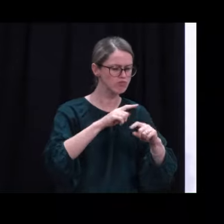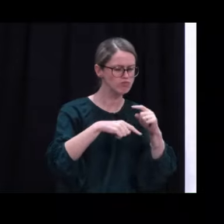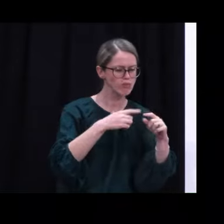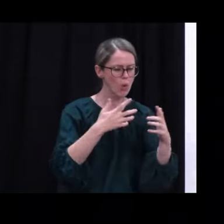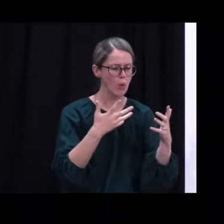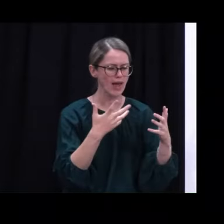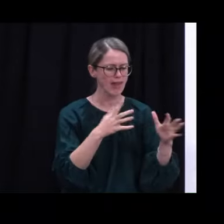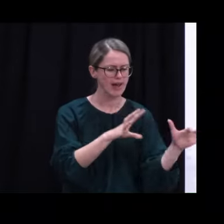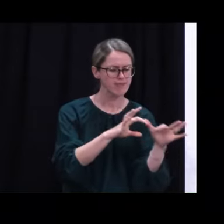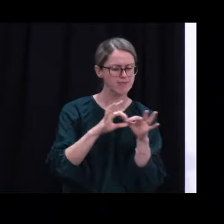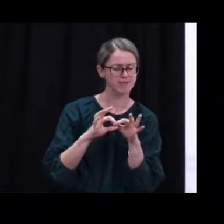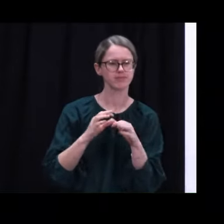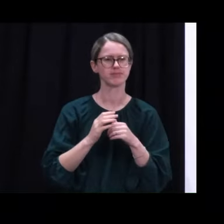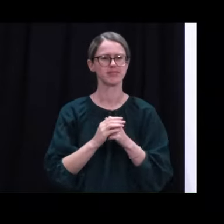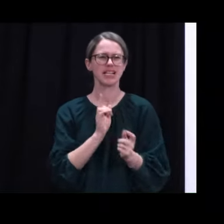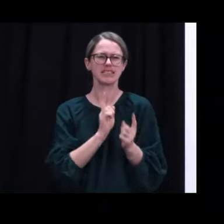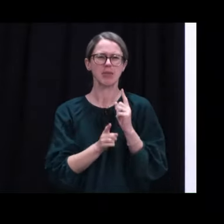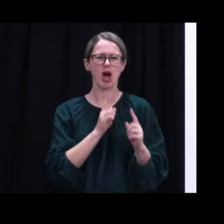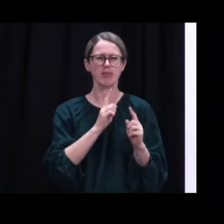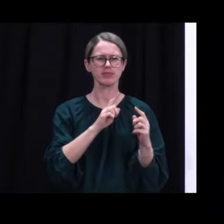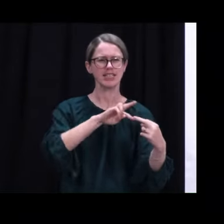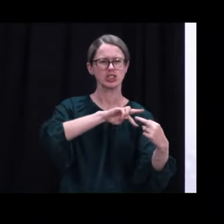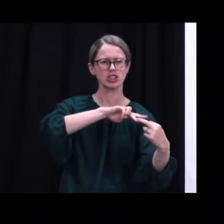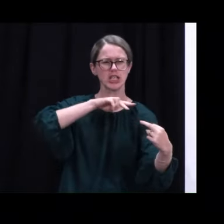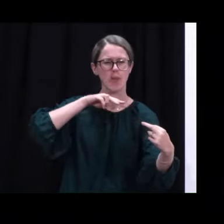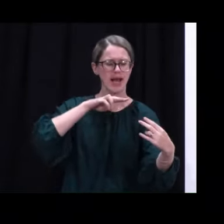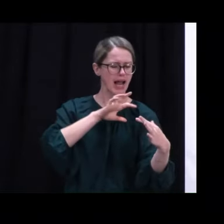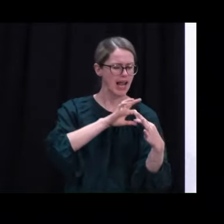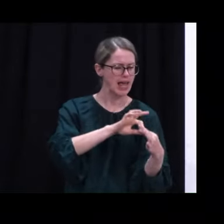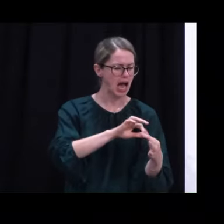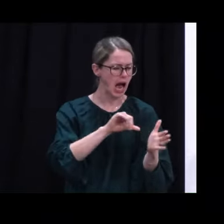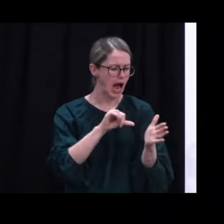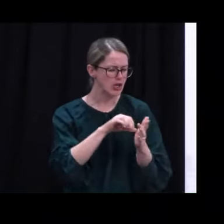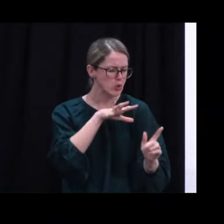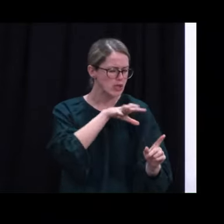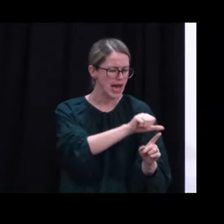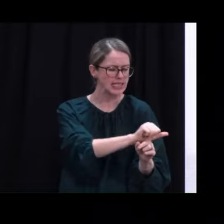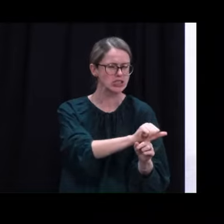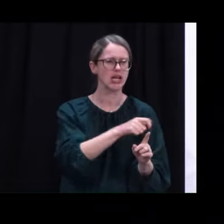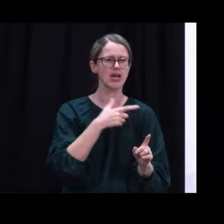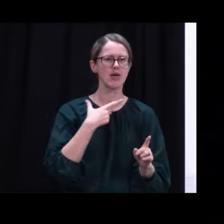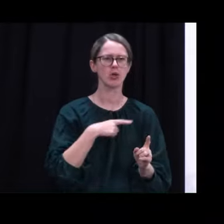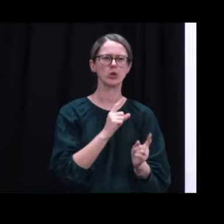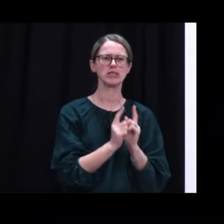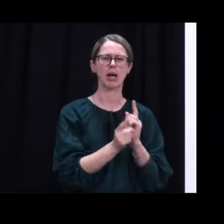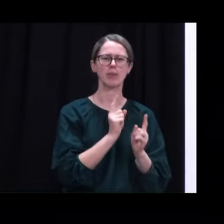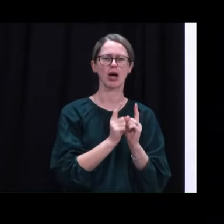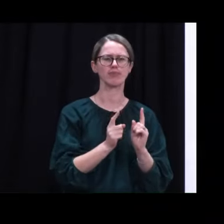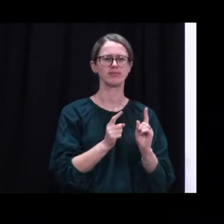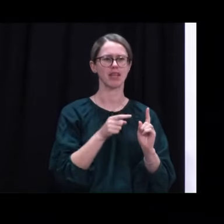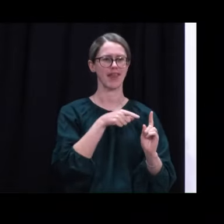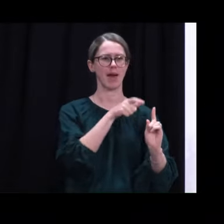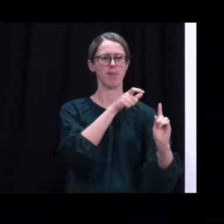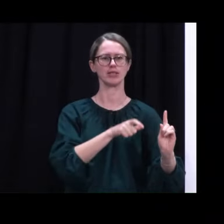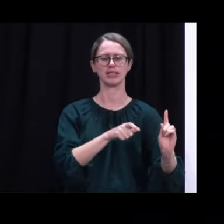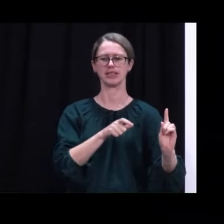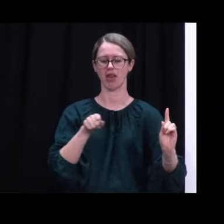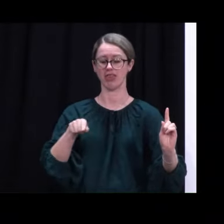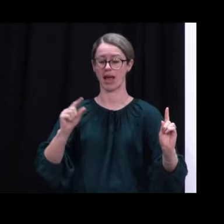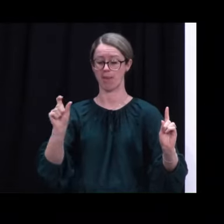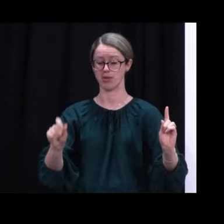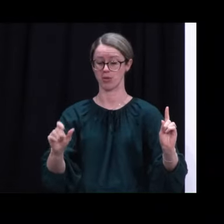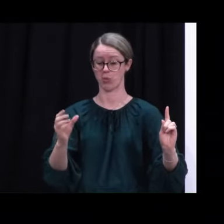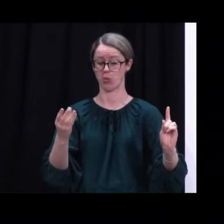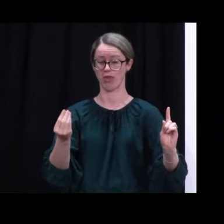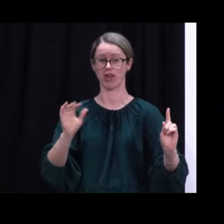Whilst finding epidemiological links can take some time, especially when there is a small likelihood of exposure at this point,